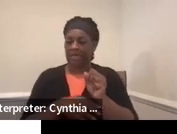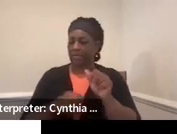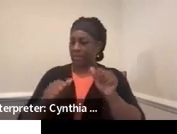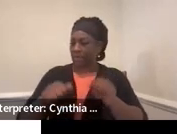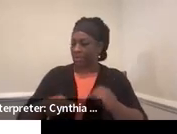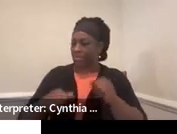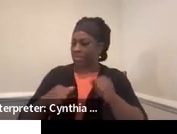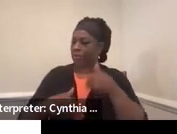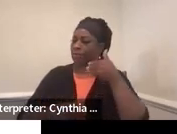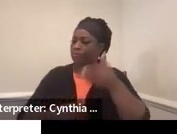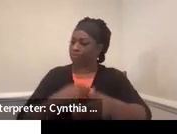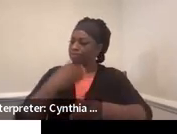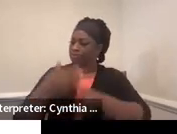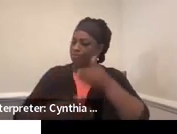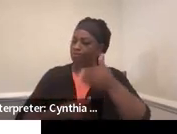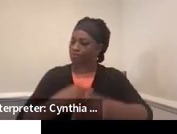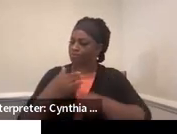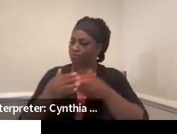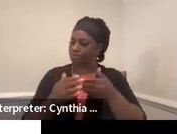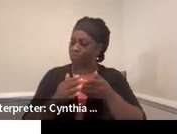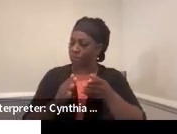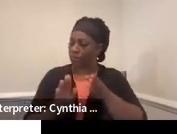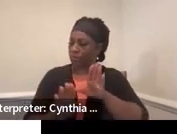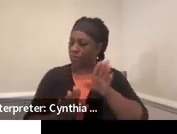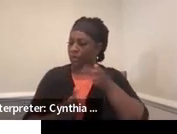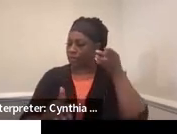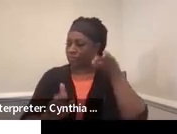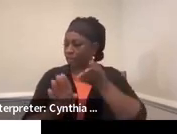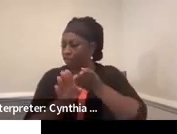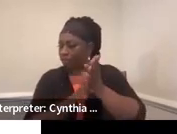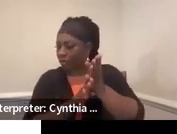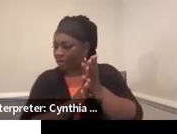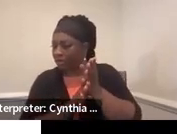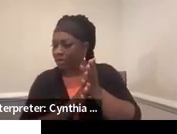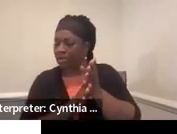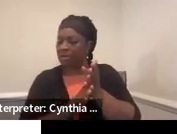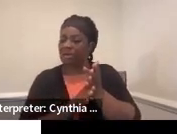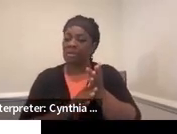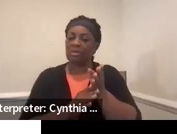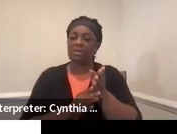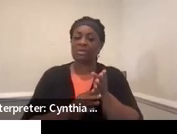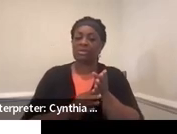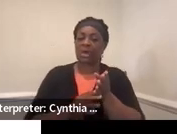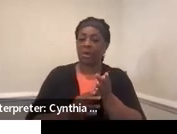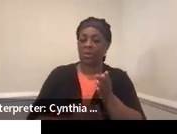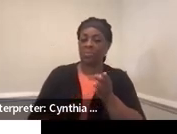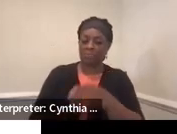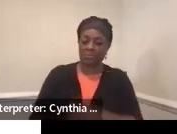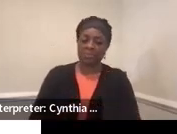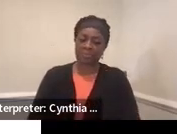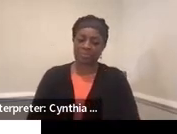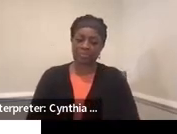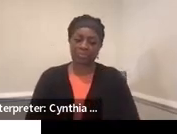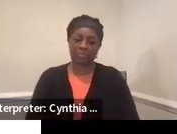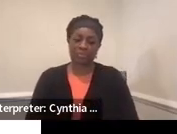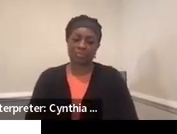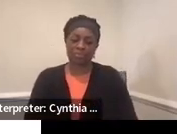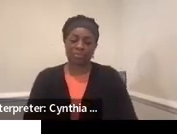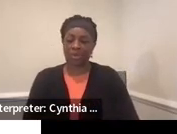progress towards their career. And this is a will statement. When we get into 9F, we're not using will statements, but here we are.